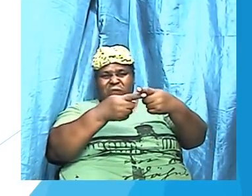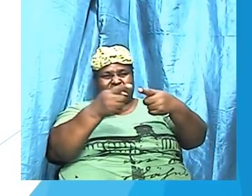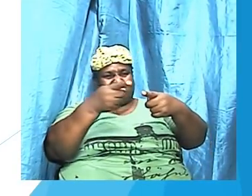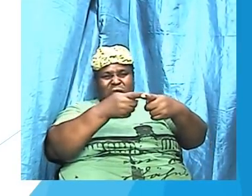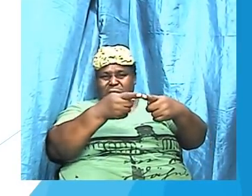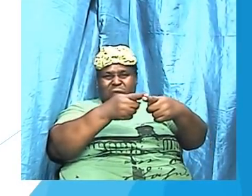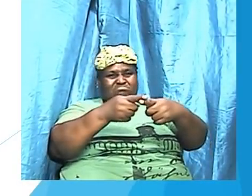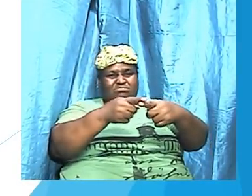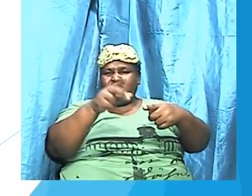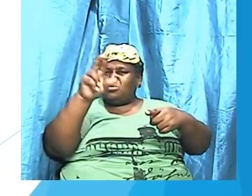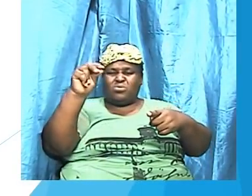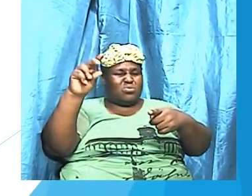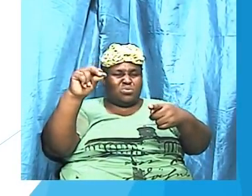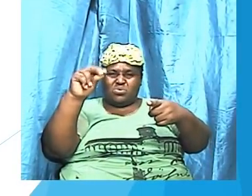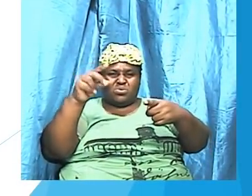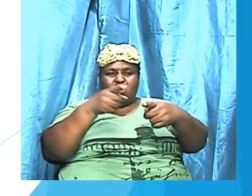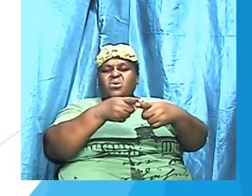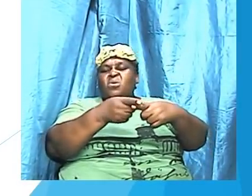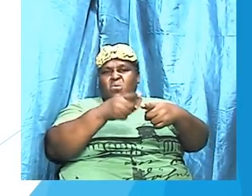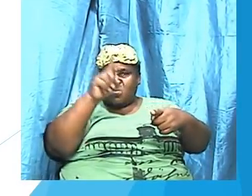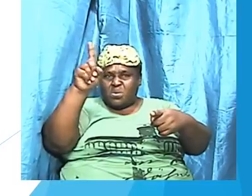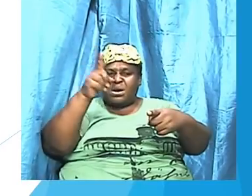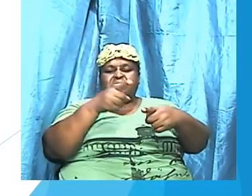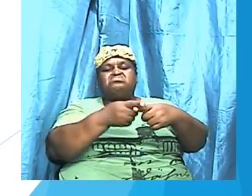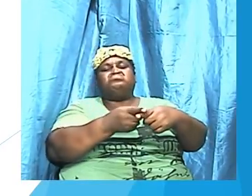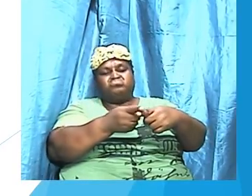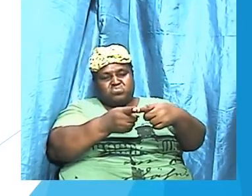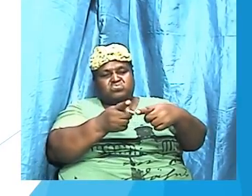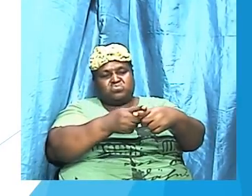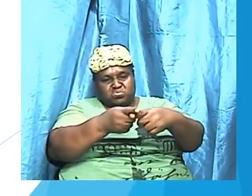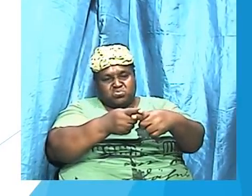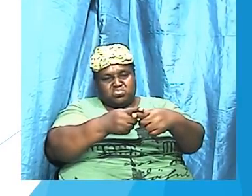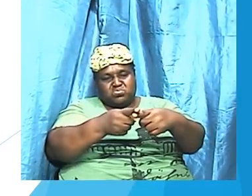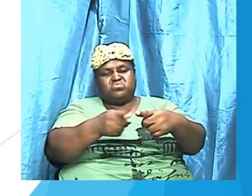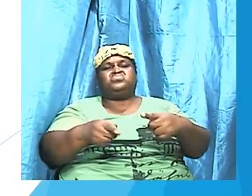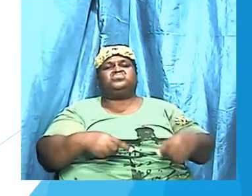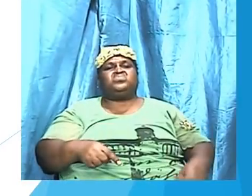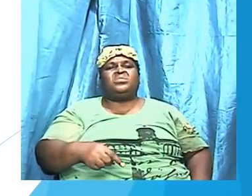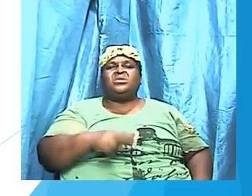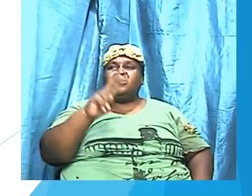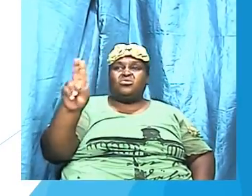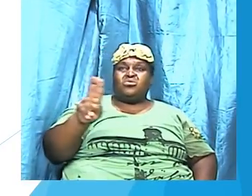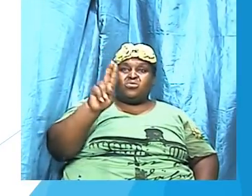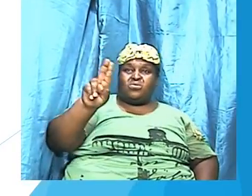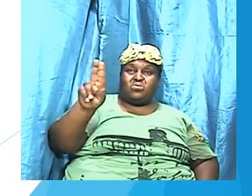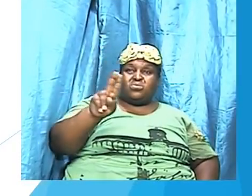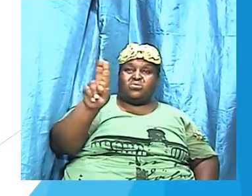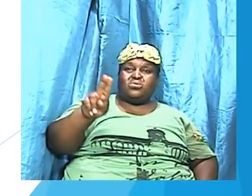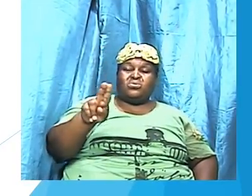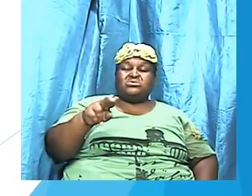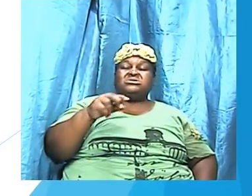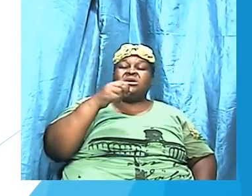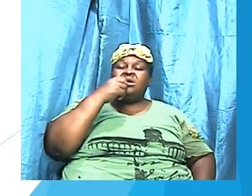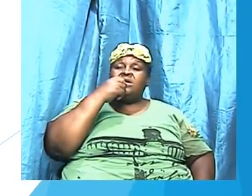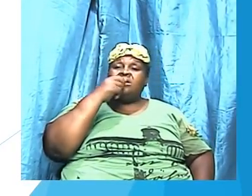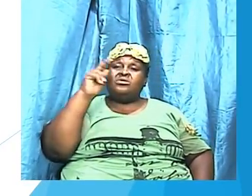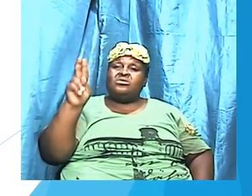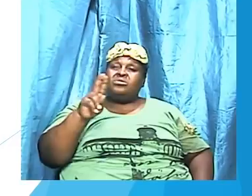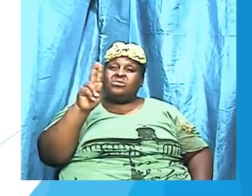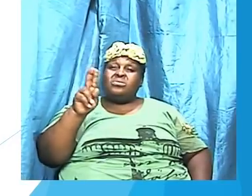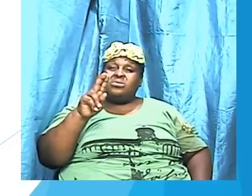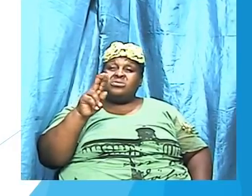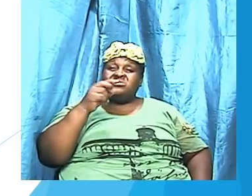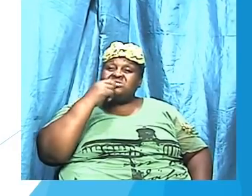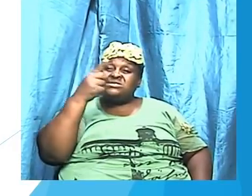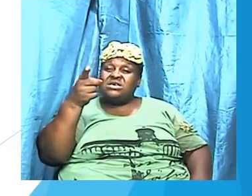machara sword the machara sword which is what the apostle Paul used in describing the word of God